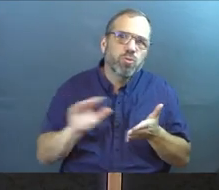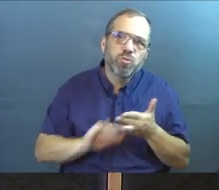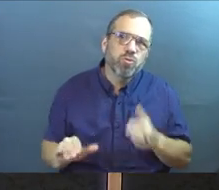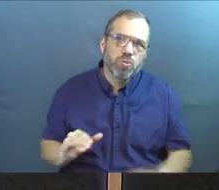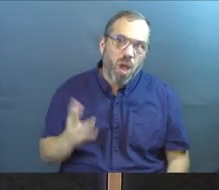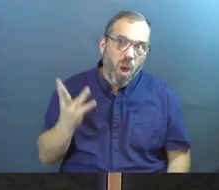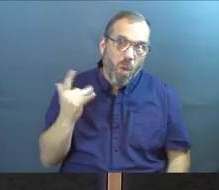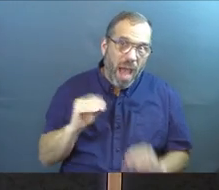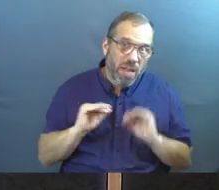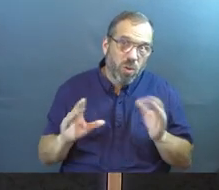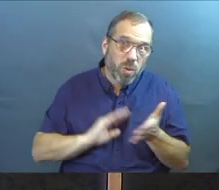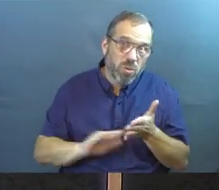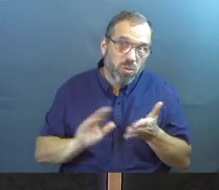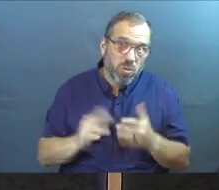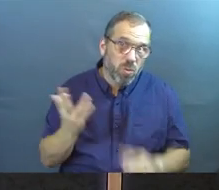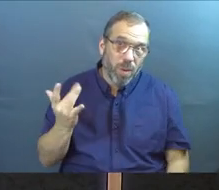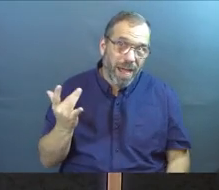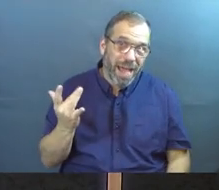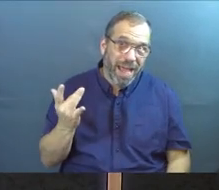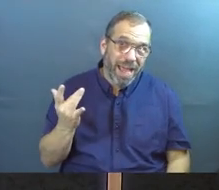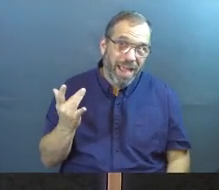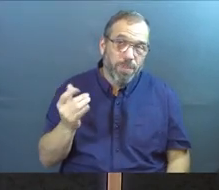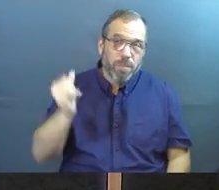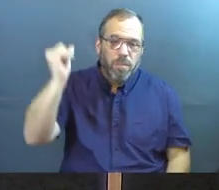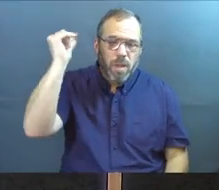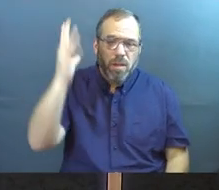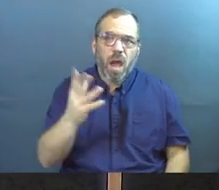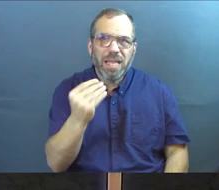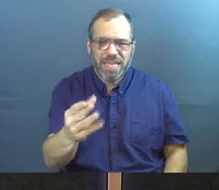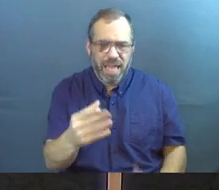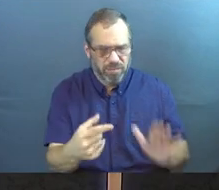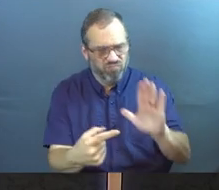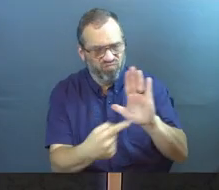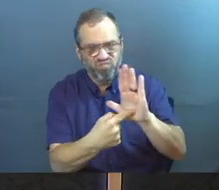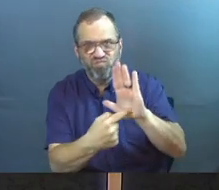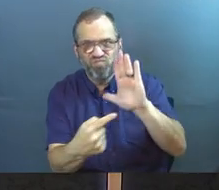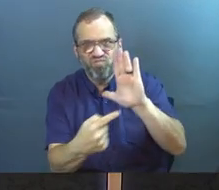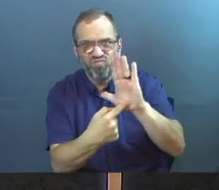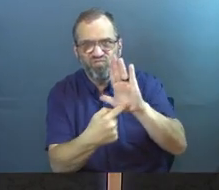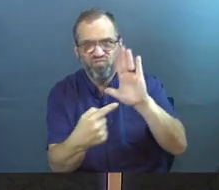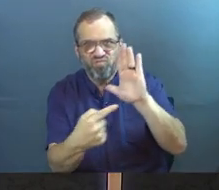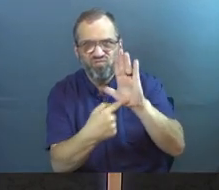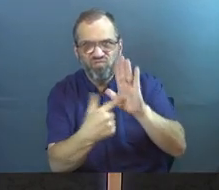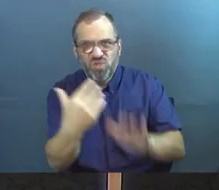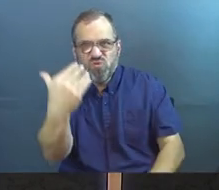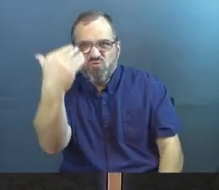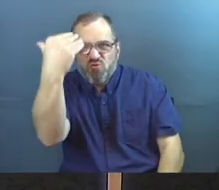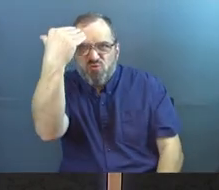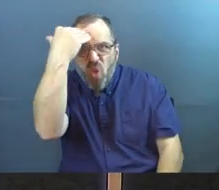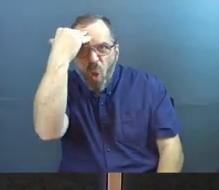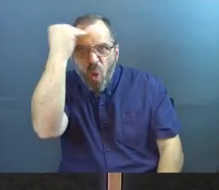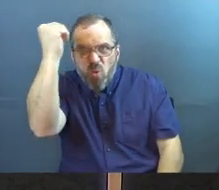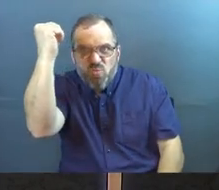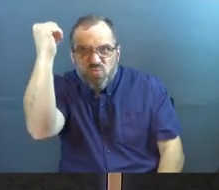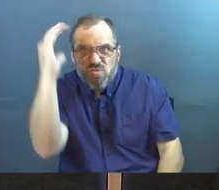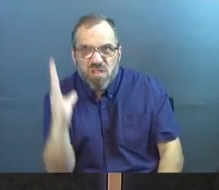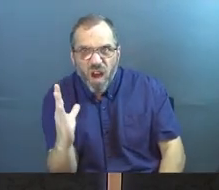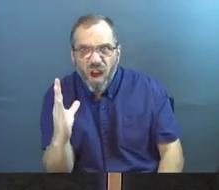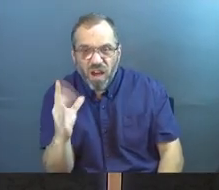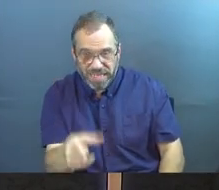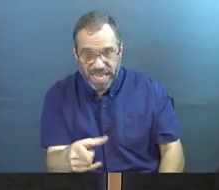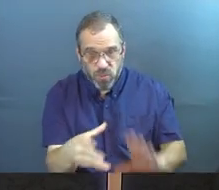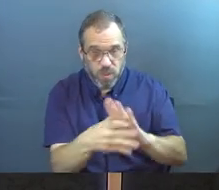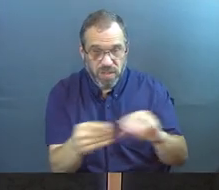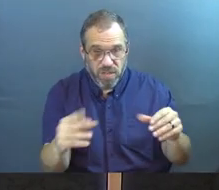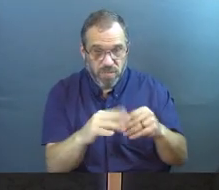Do you know why we'll be without excuse? Because God gave us every chance to know him. And that's what